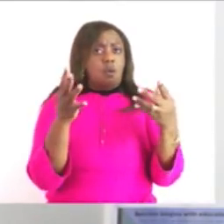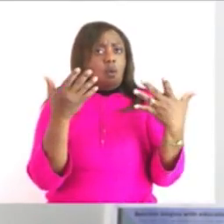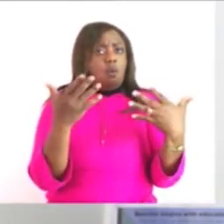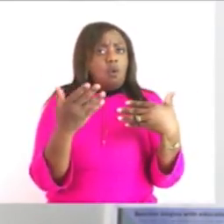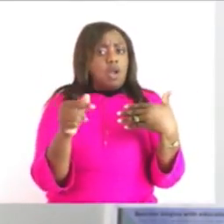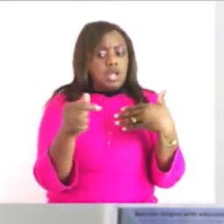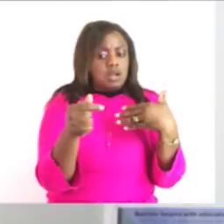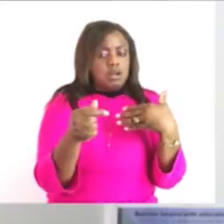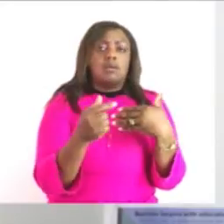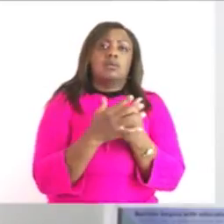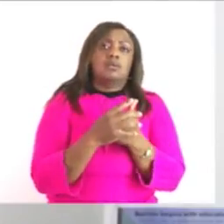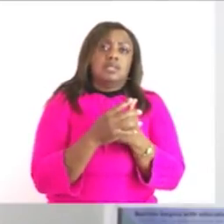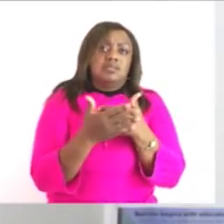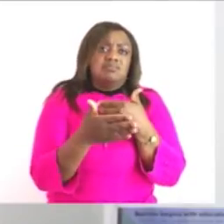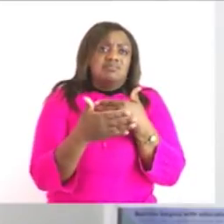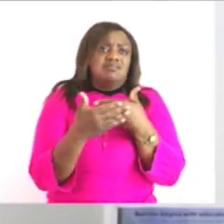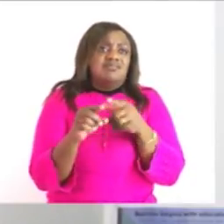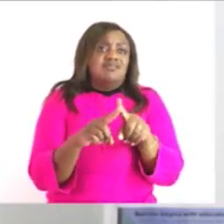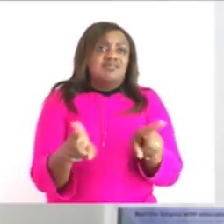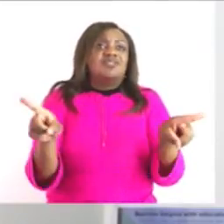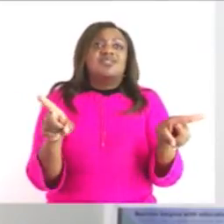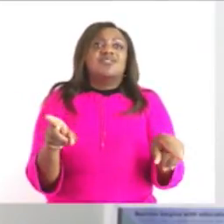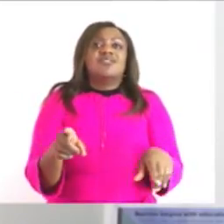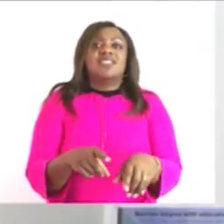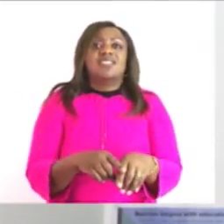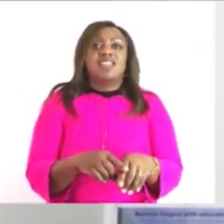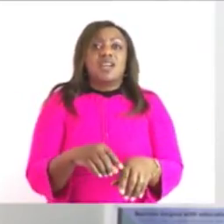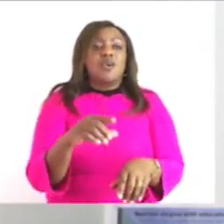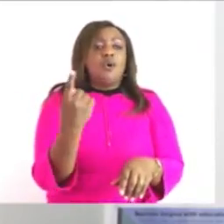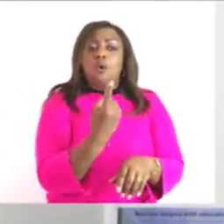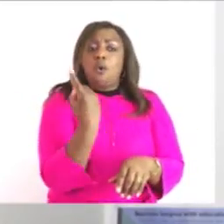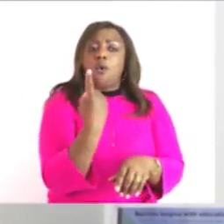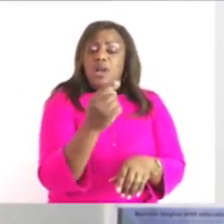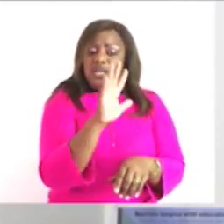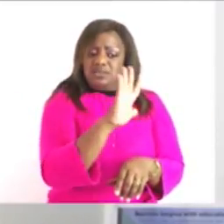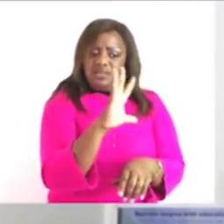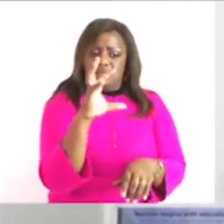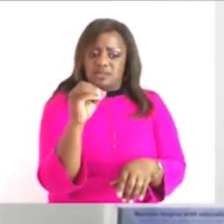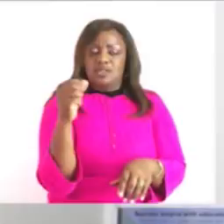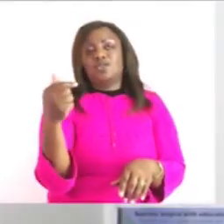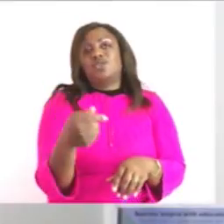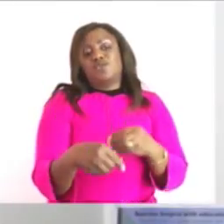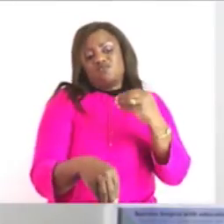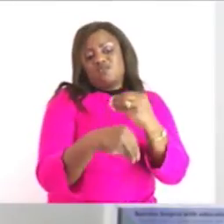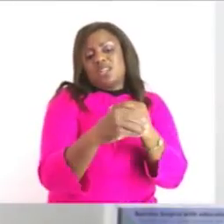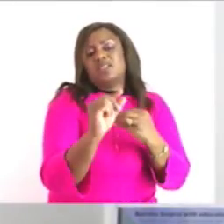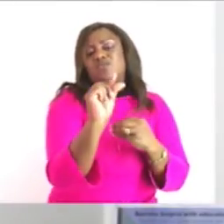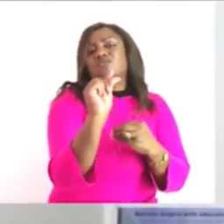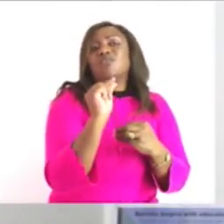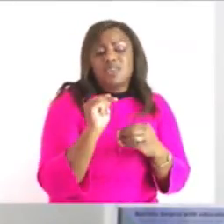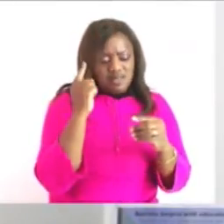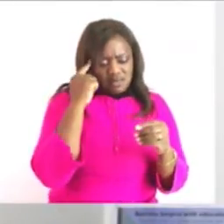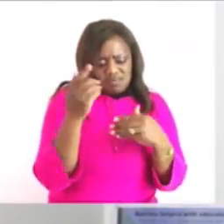so the difference here is 50 when it comes to because these